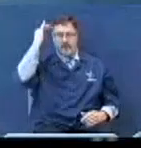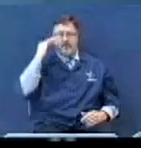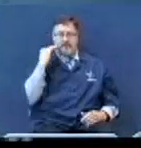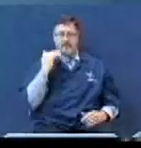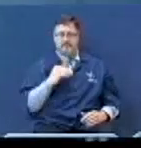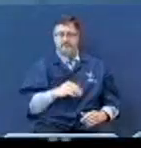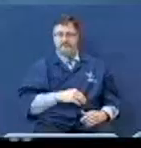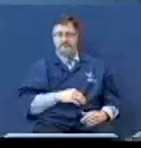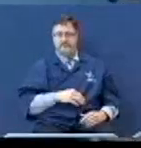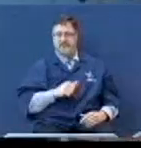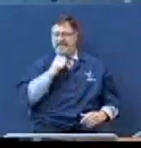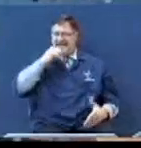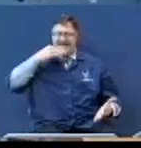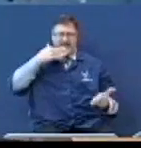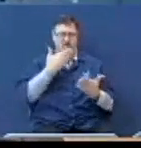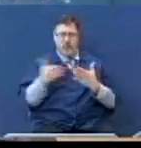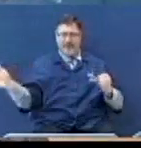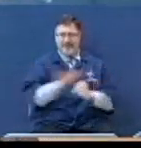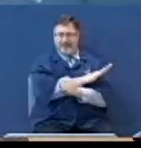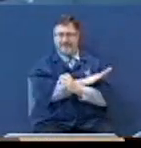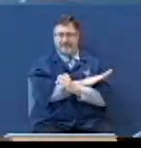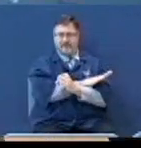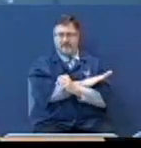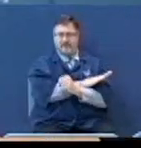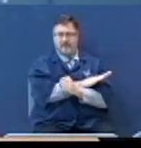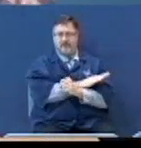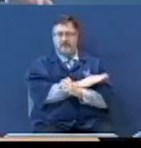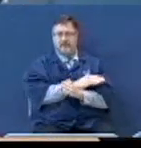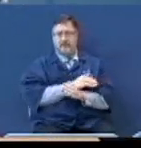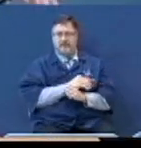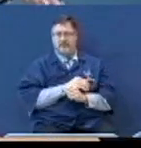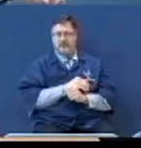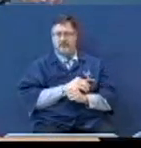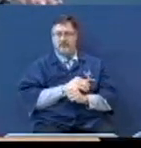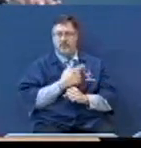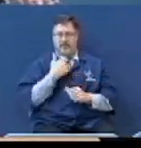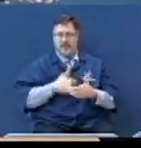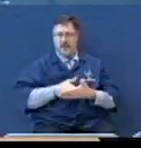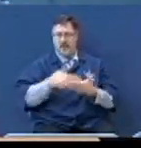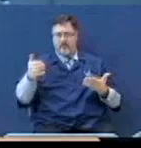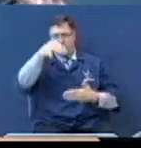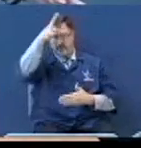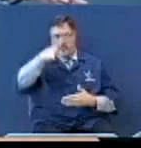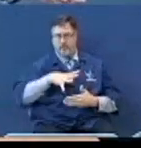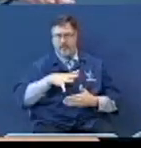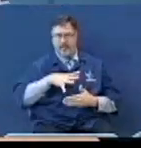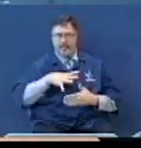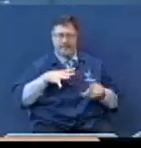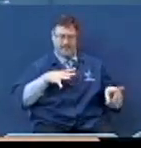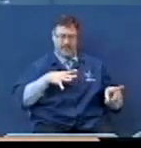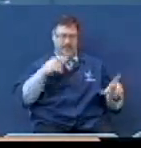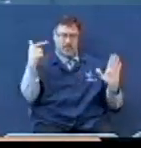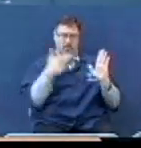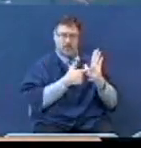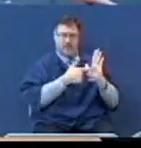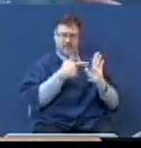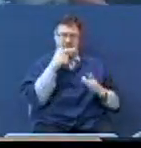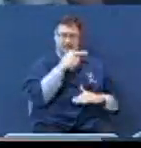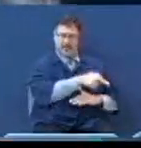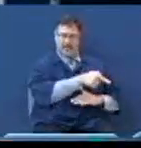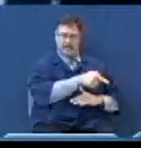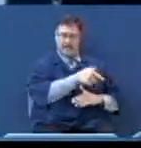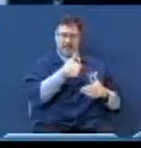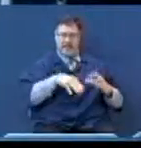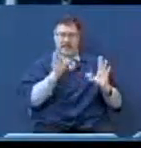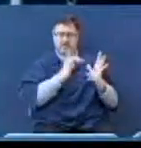Not good enough when they offered Barabbas as the alternative they said let that criminal